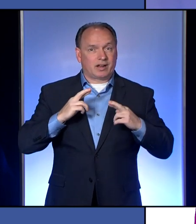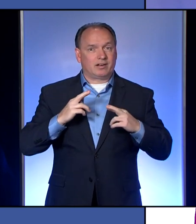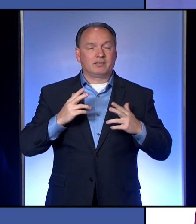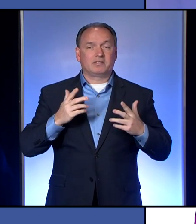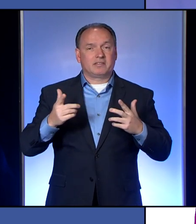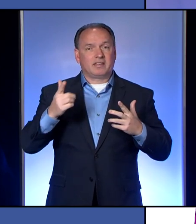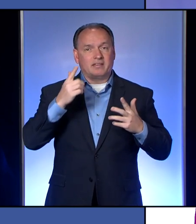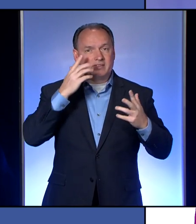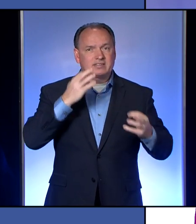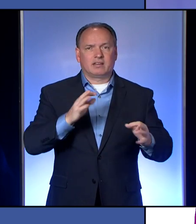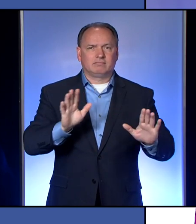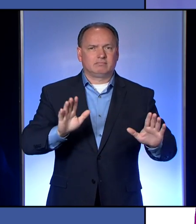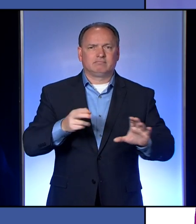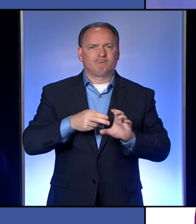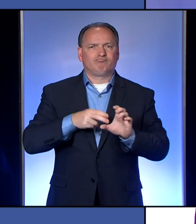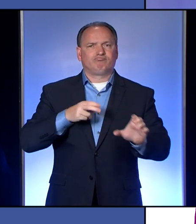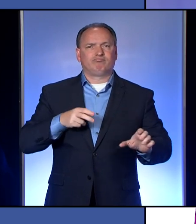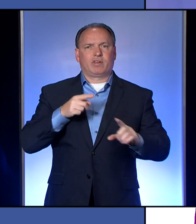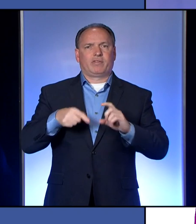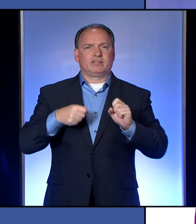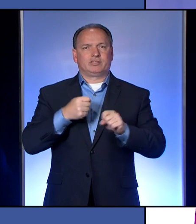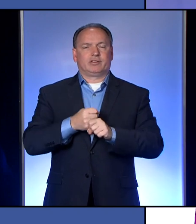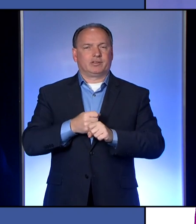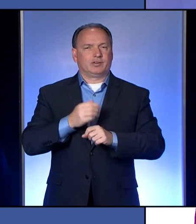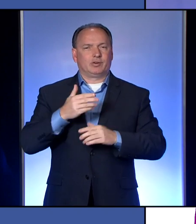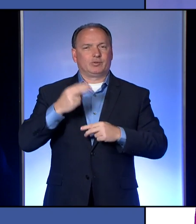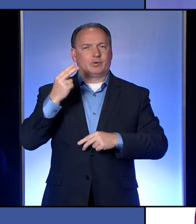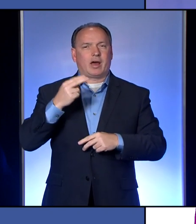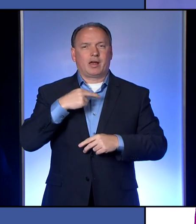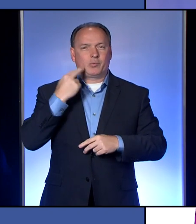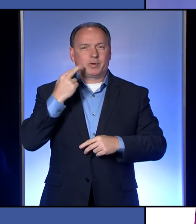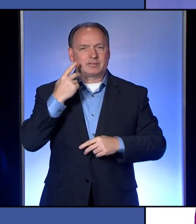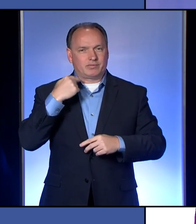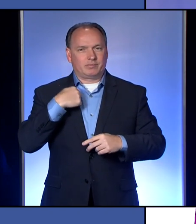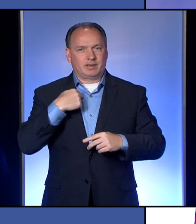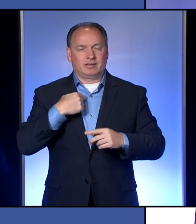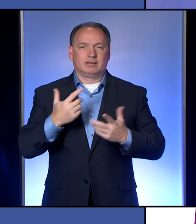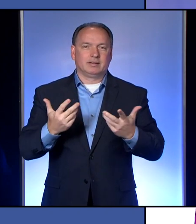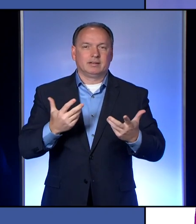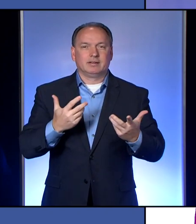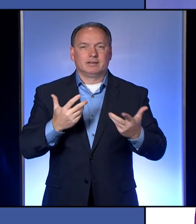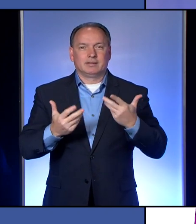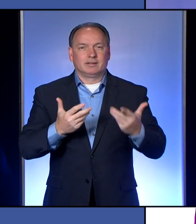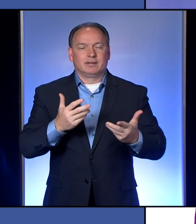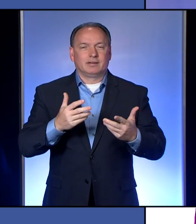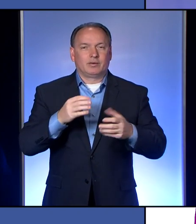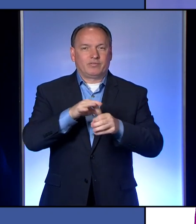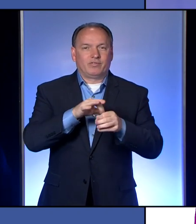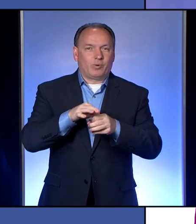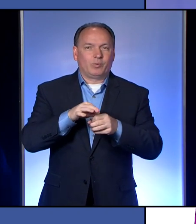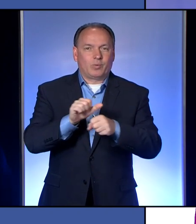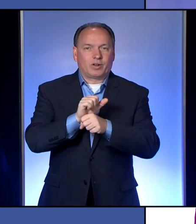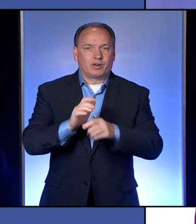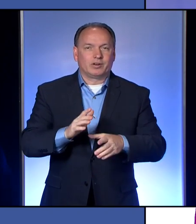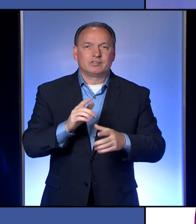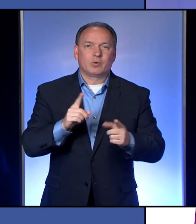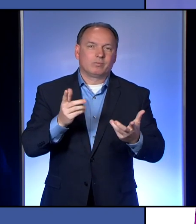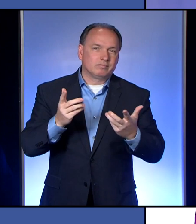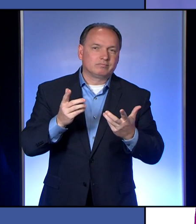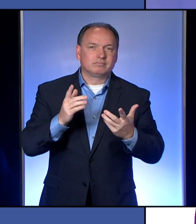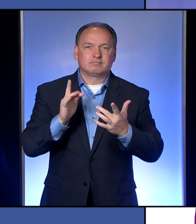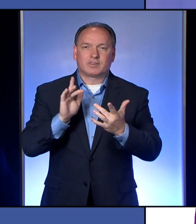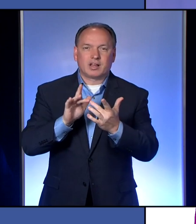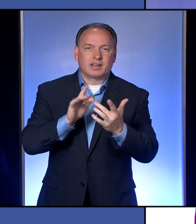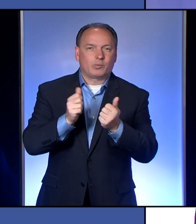the decision, probably rightfully so, that it's too risky for them to go and be a poll worker and have all that contact with all of those people.